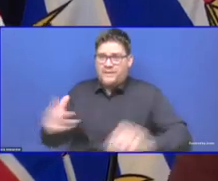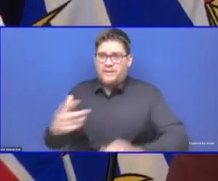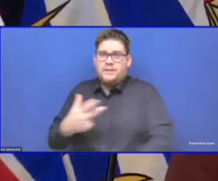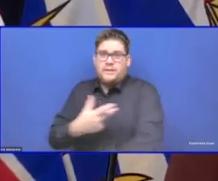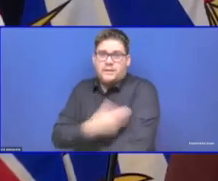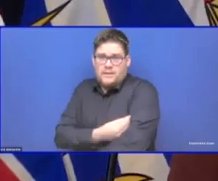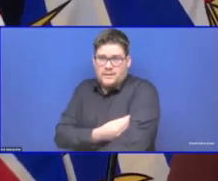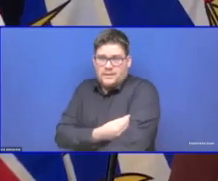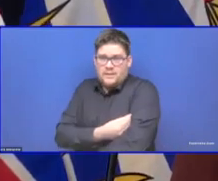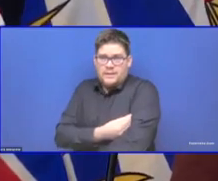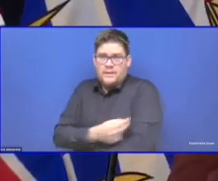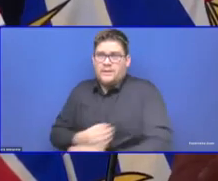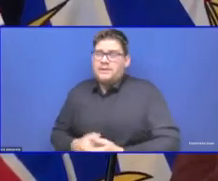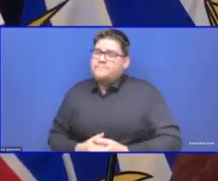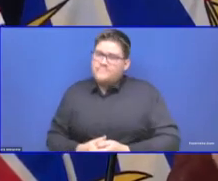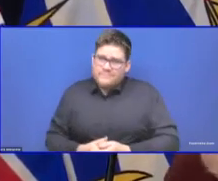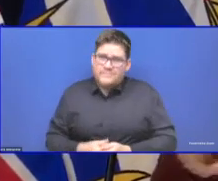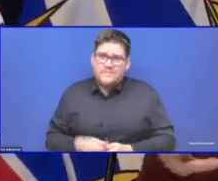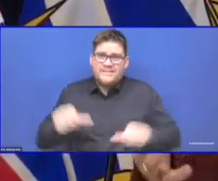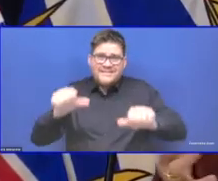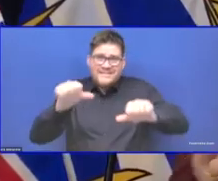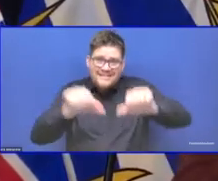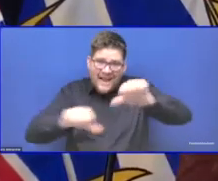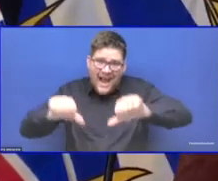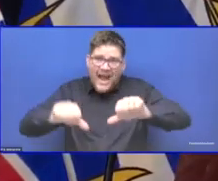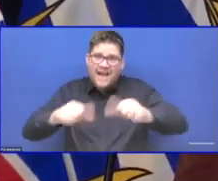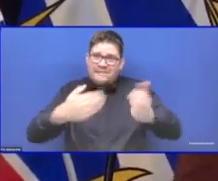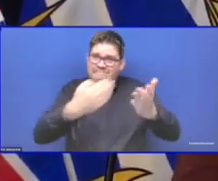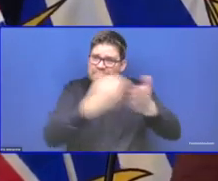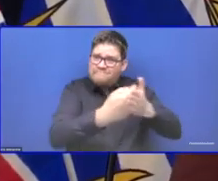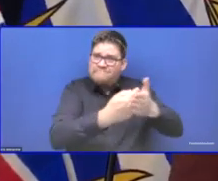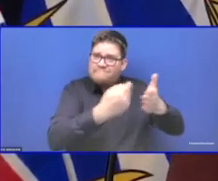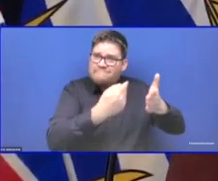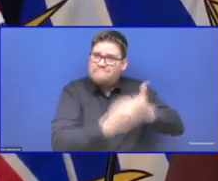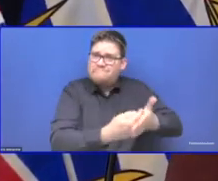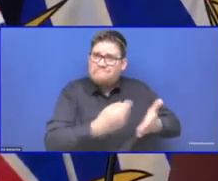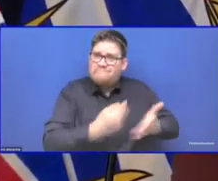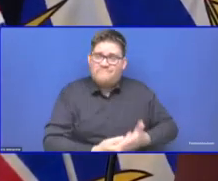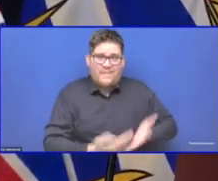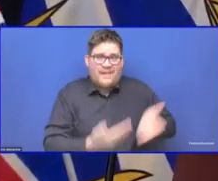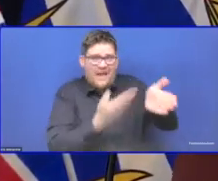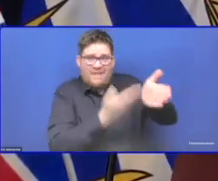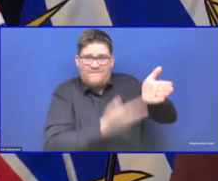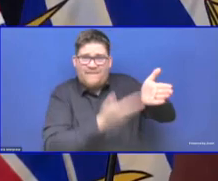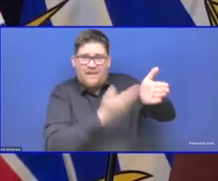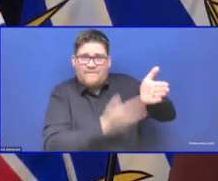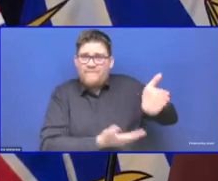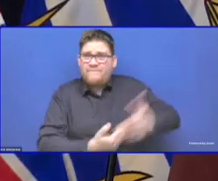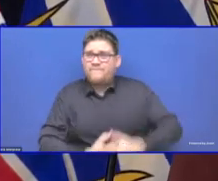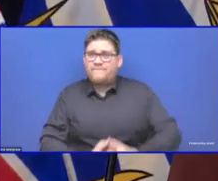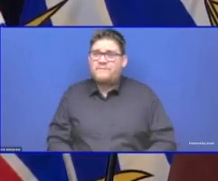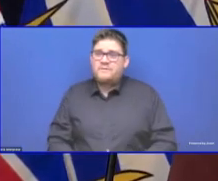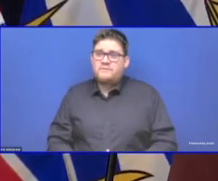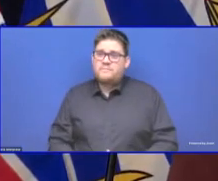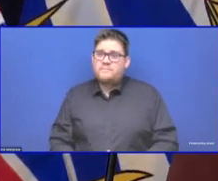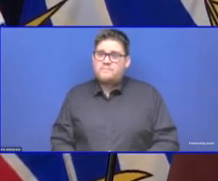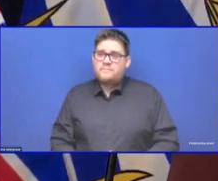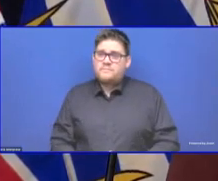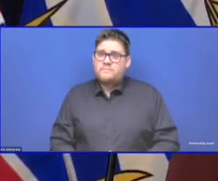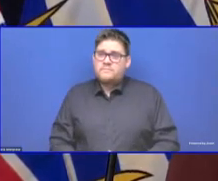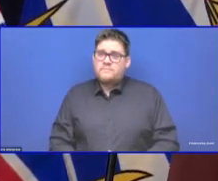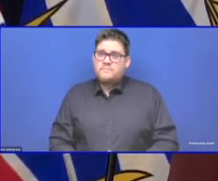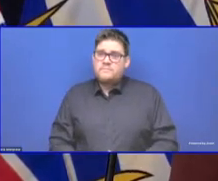And it continues to be the same issues for the majority of people. It's around confidence in the vaccine,